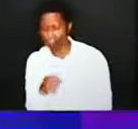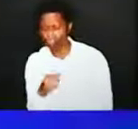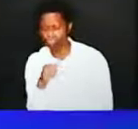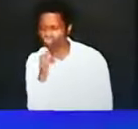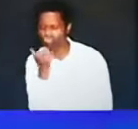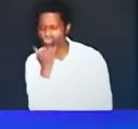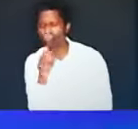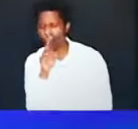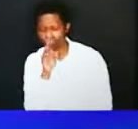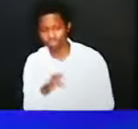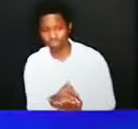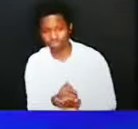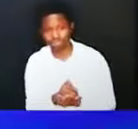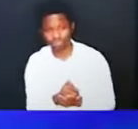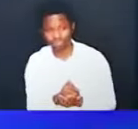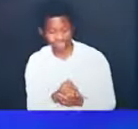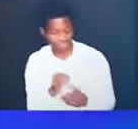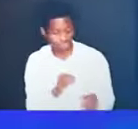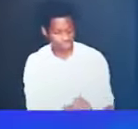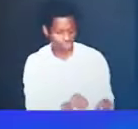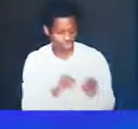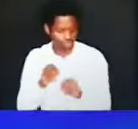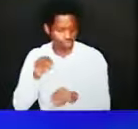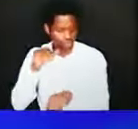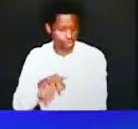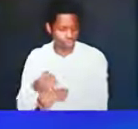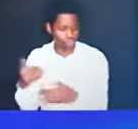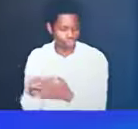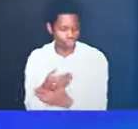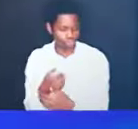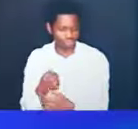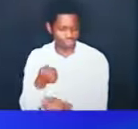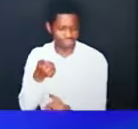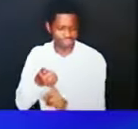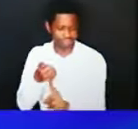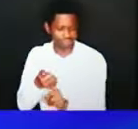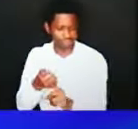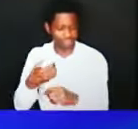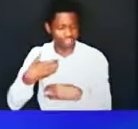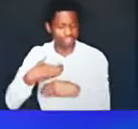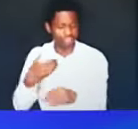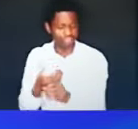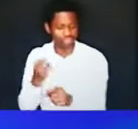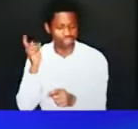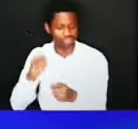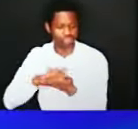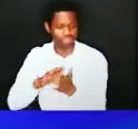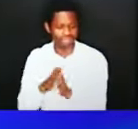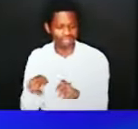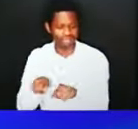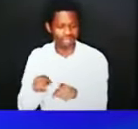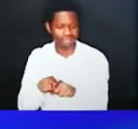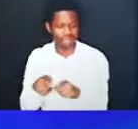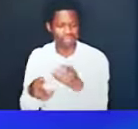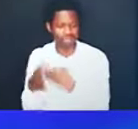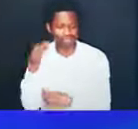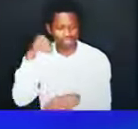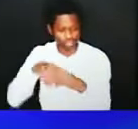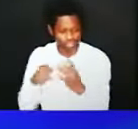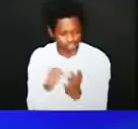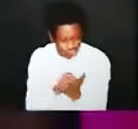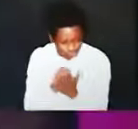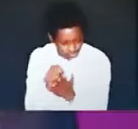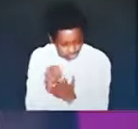and to put on the new self created to be like God in true righteousness and